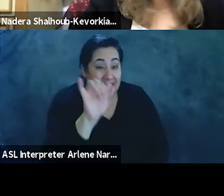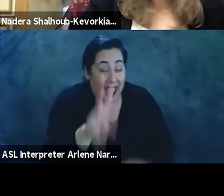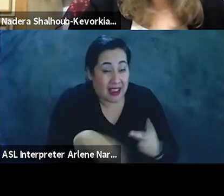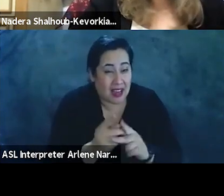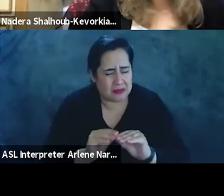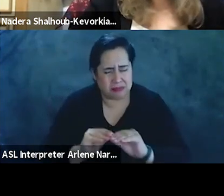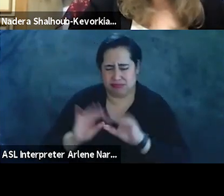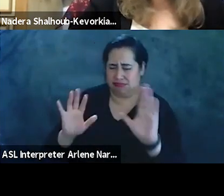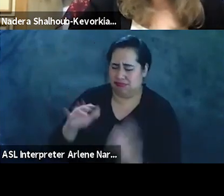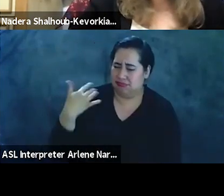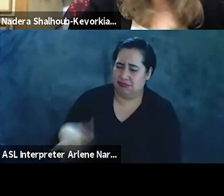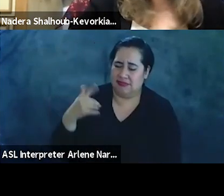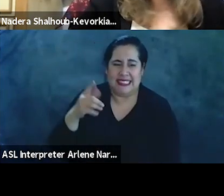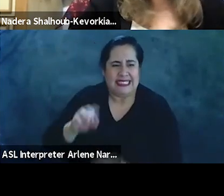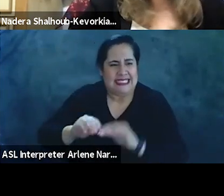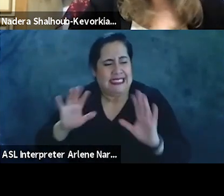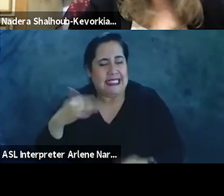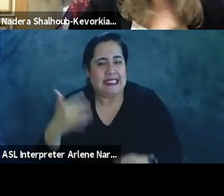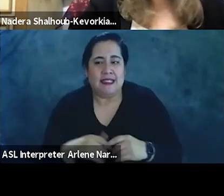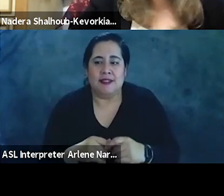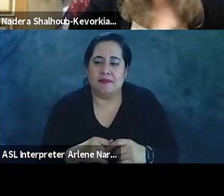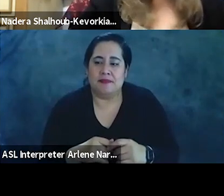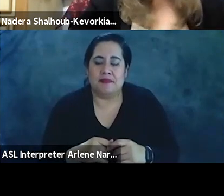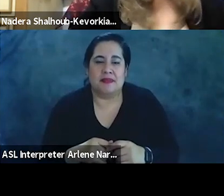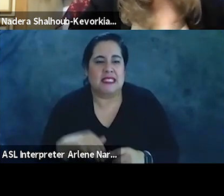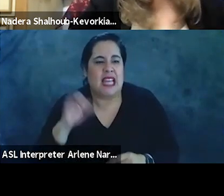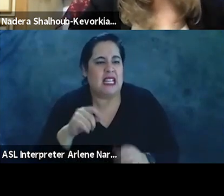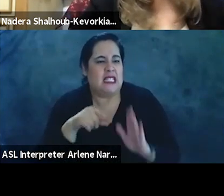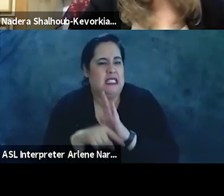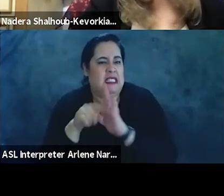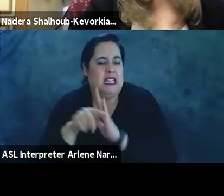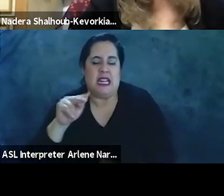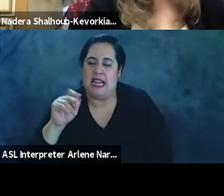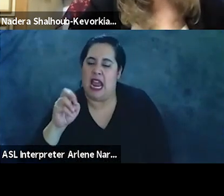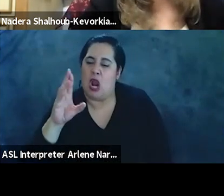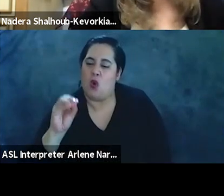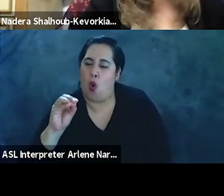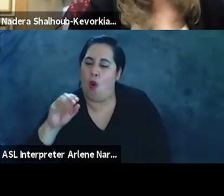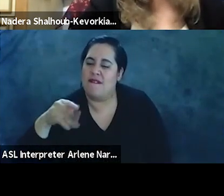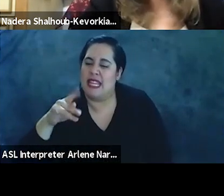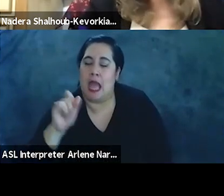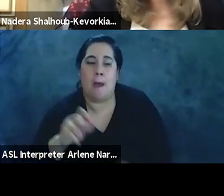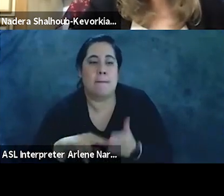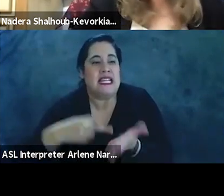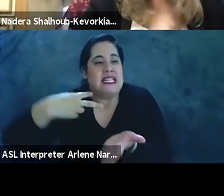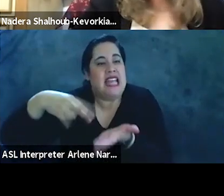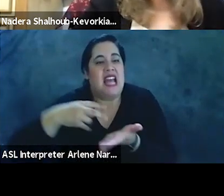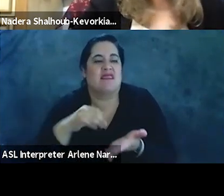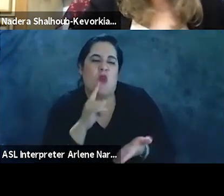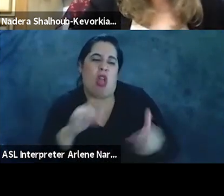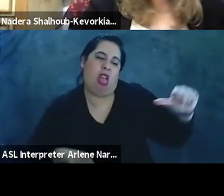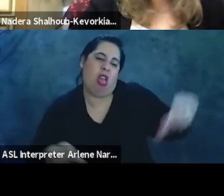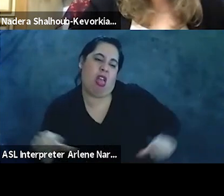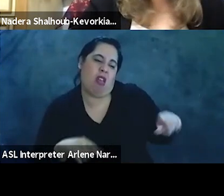explicit sort of necrophilia kind of is what it comes down to is this dancing on graves and so forth as Nadia, you know,